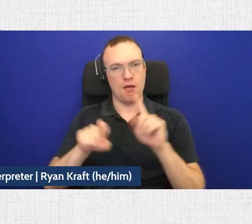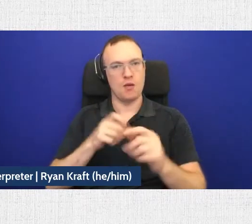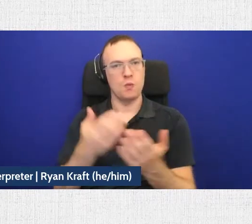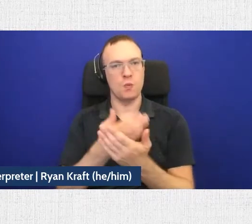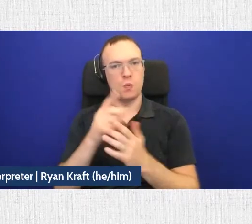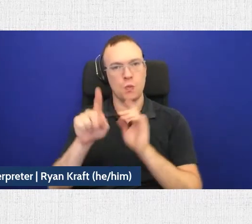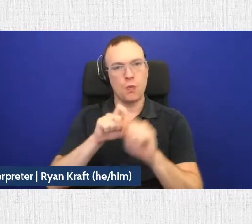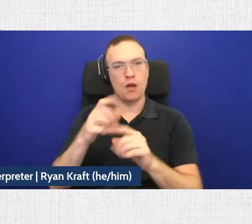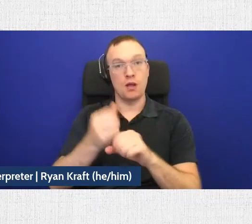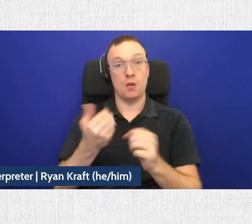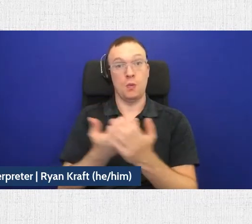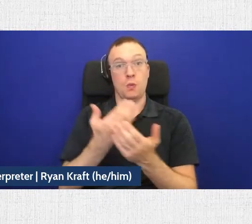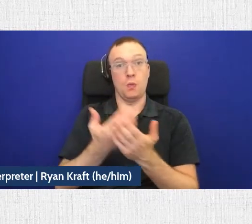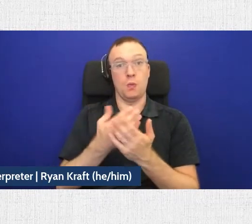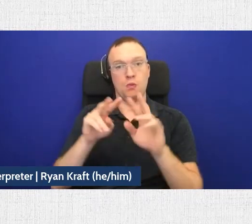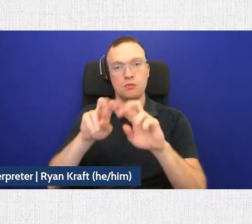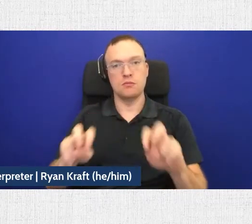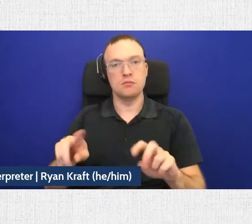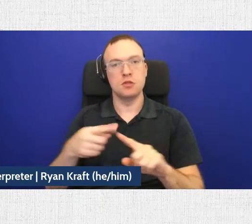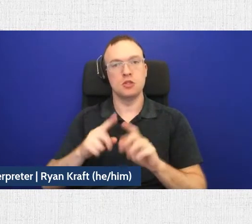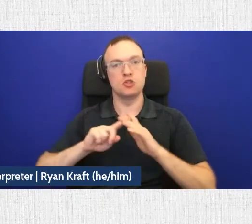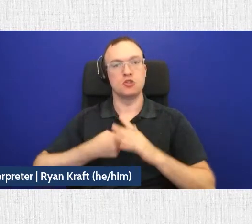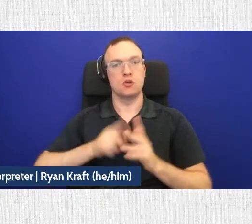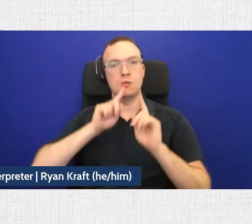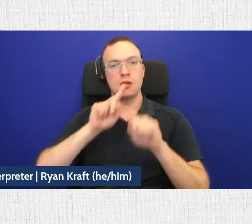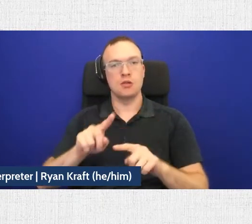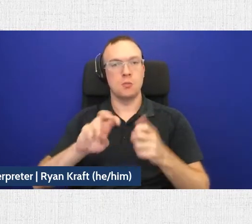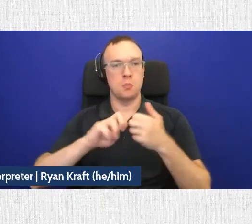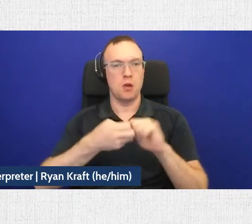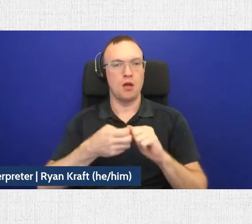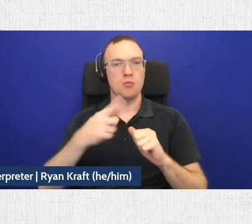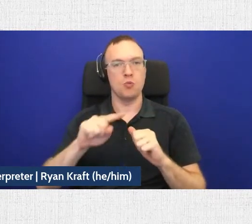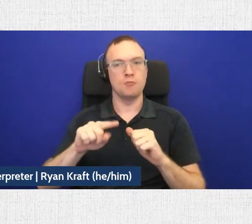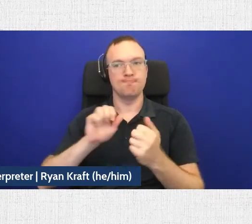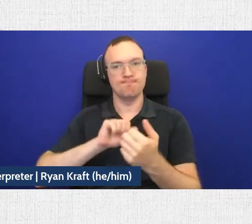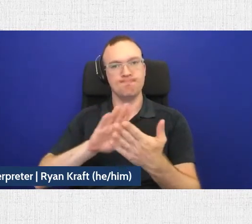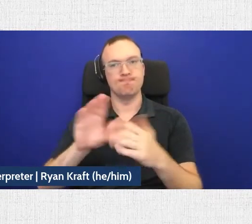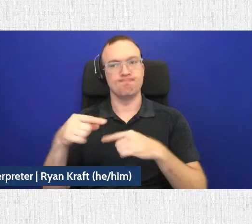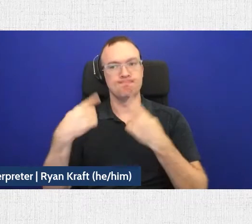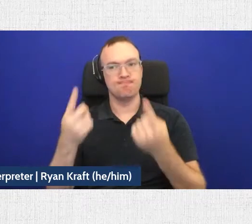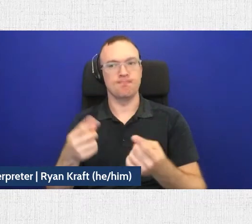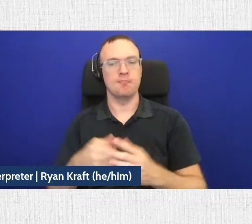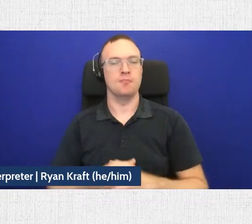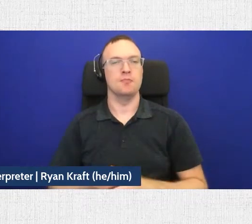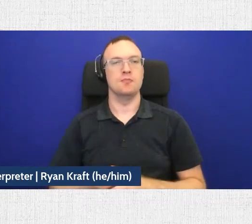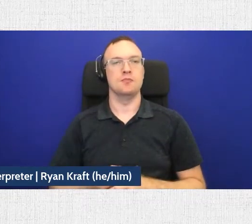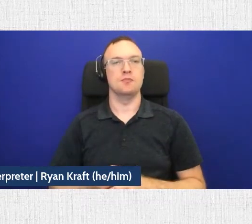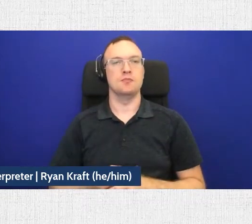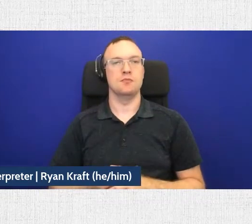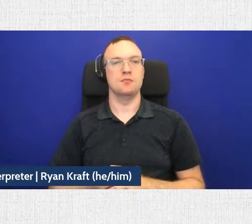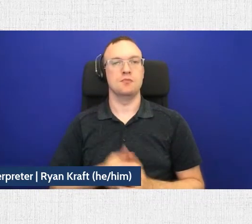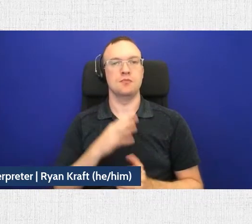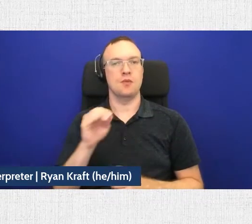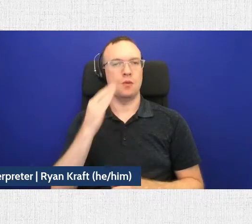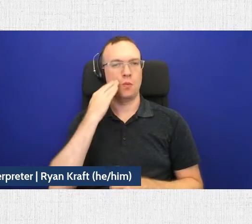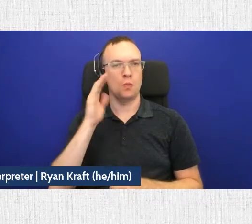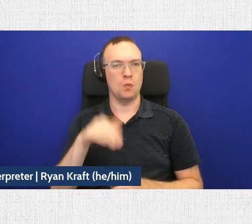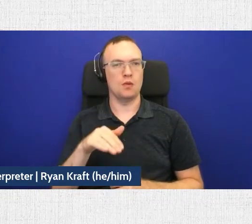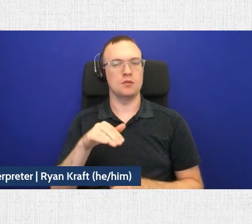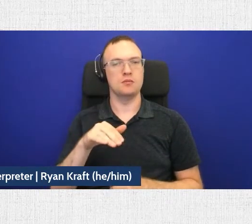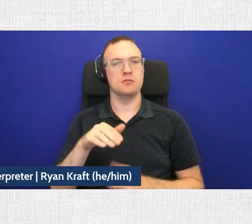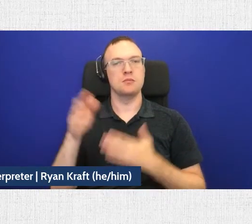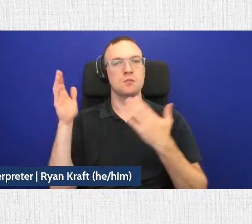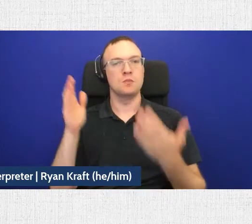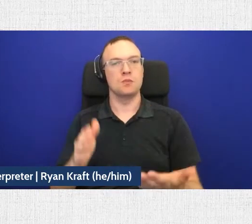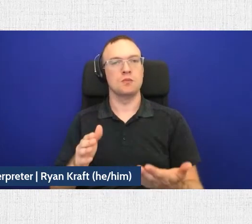get new insight, but then also begin to answer some of those problems that we've been facing with. And, you know, bringing